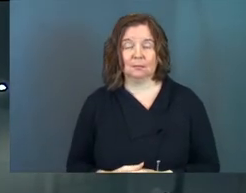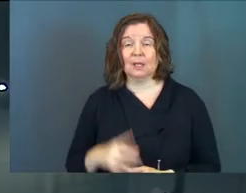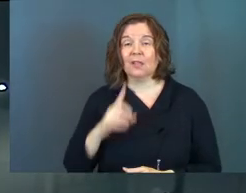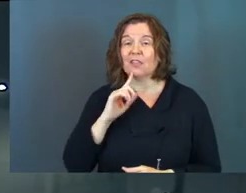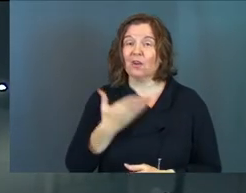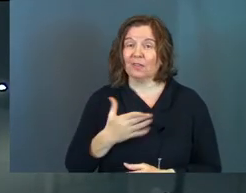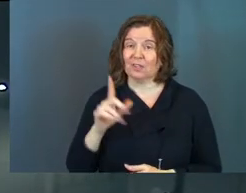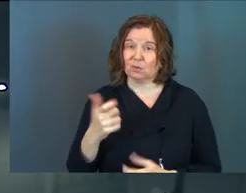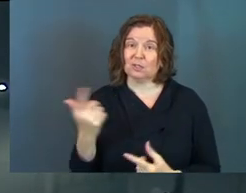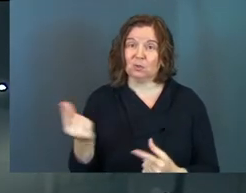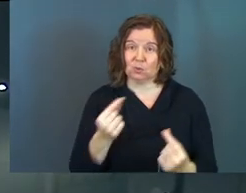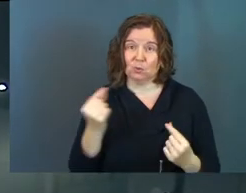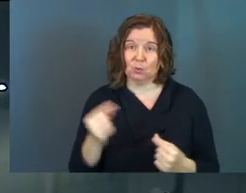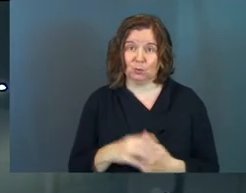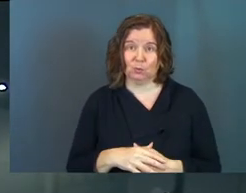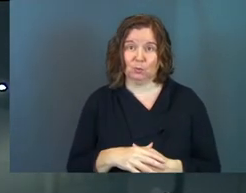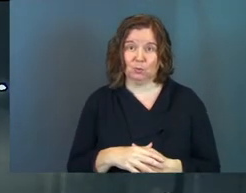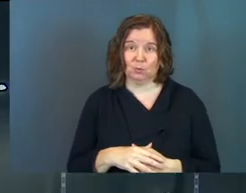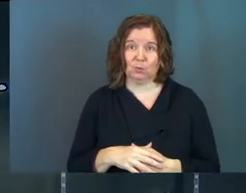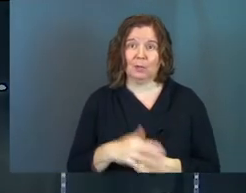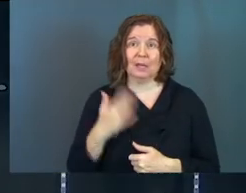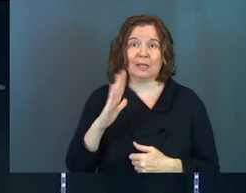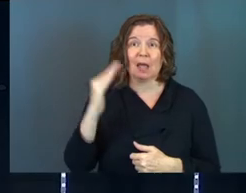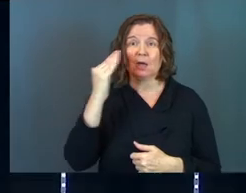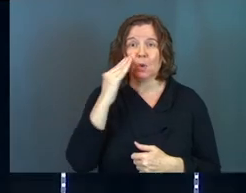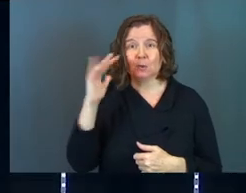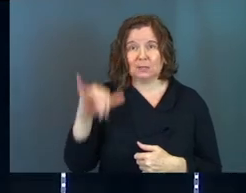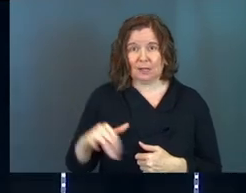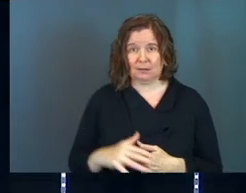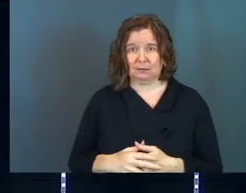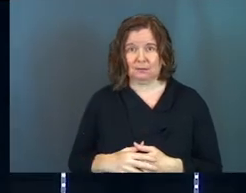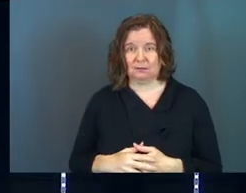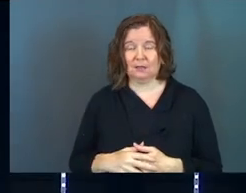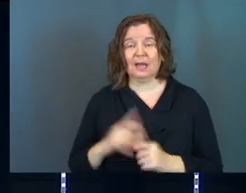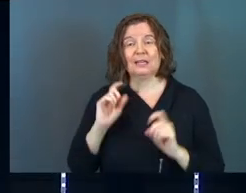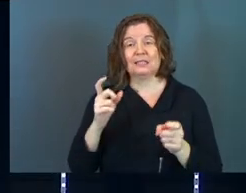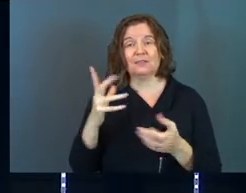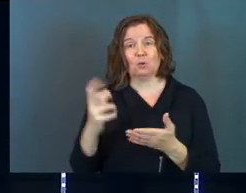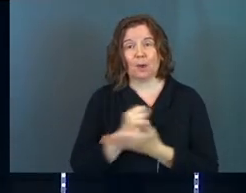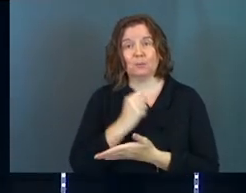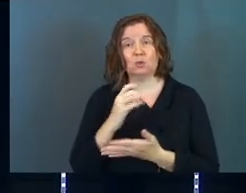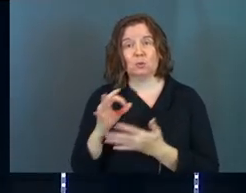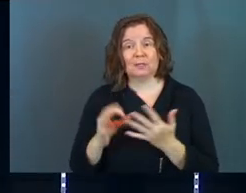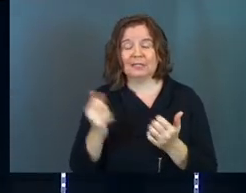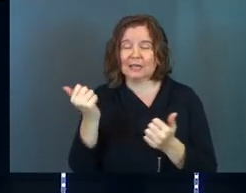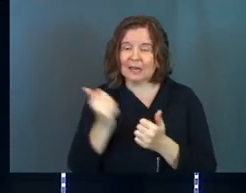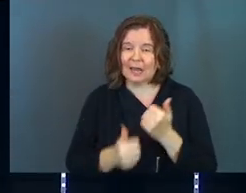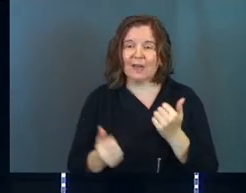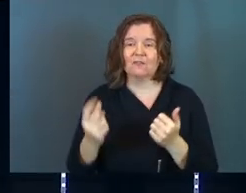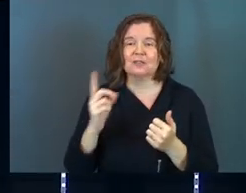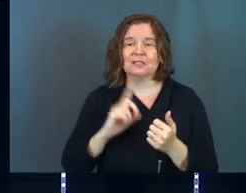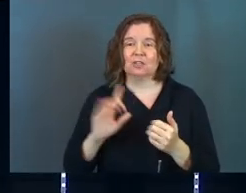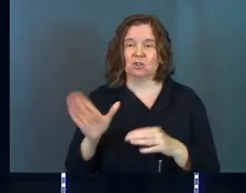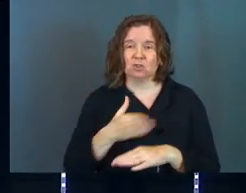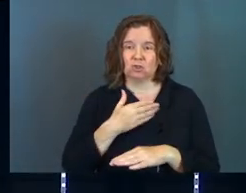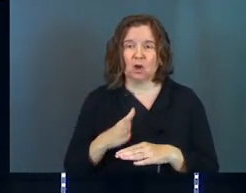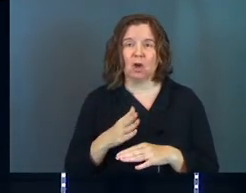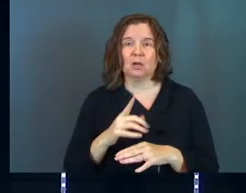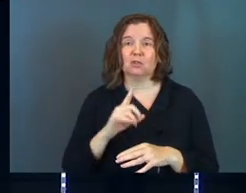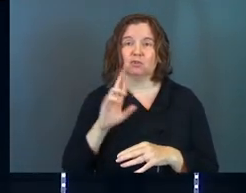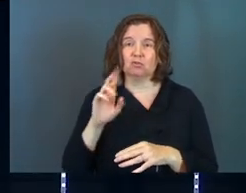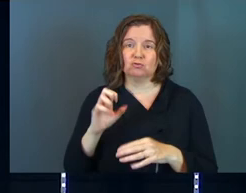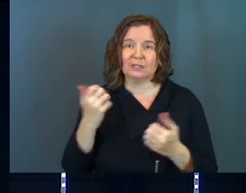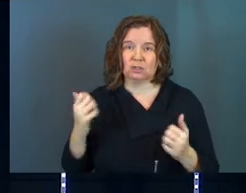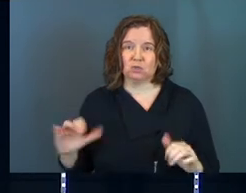There are things you need to do and God knows that and he's giving you opportunity in every single song to